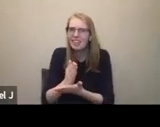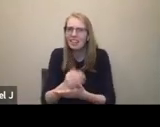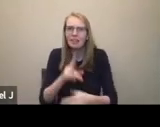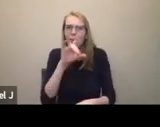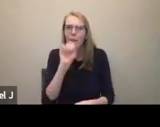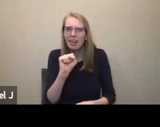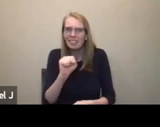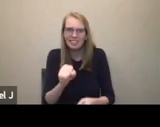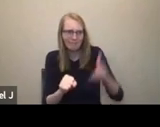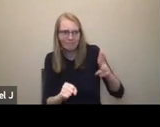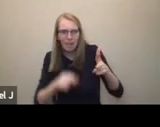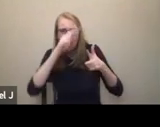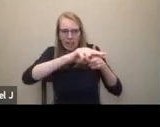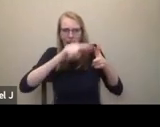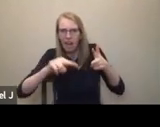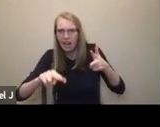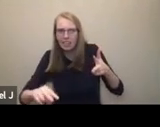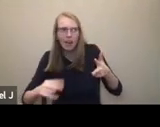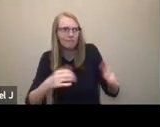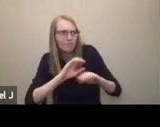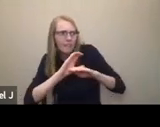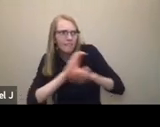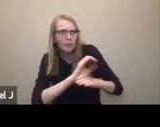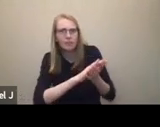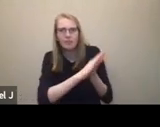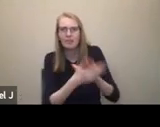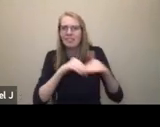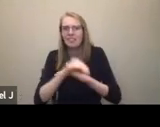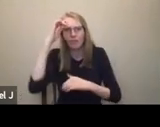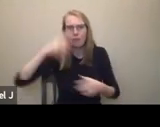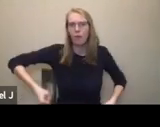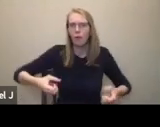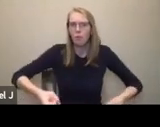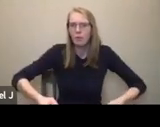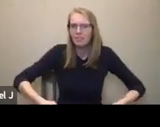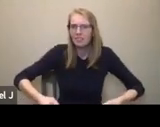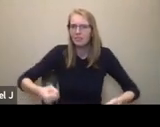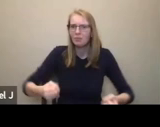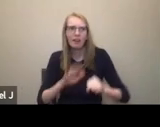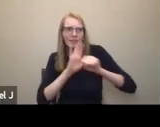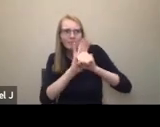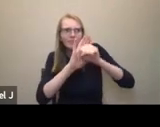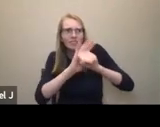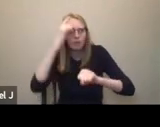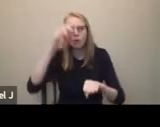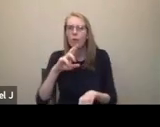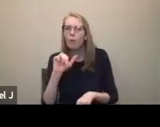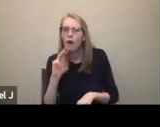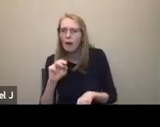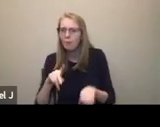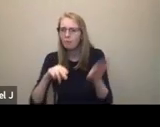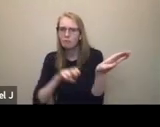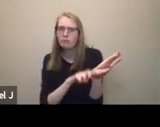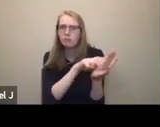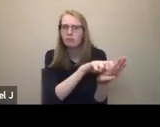upstairs and drag our wheelchairs behind us until they build wheelchair ramps. This is what we did in the 1950s. I mean, if you want to get a really,